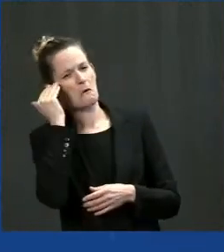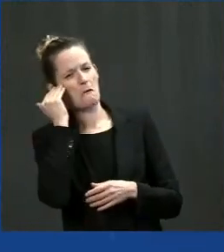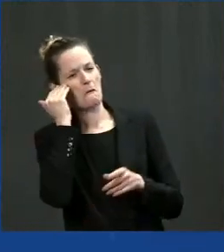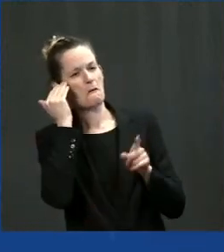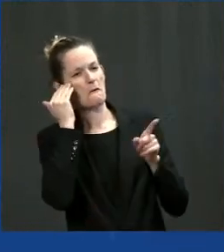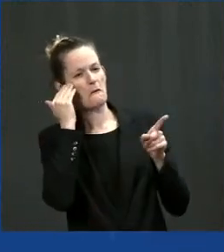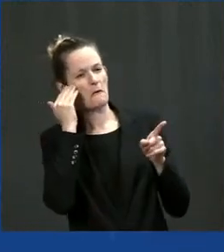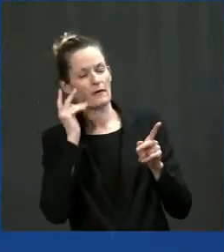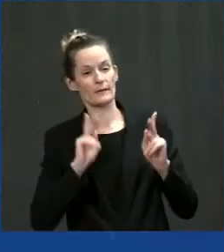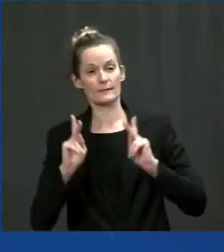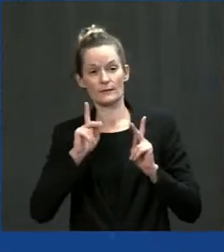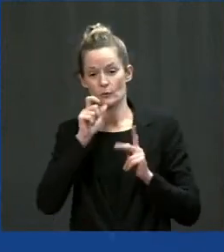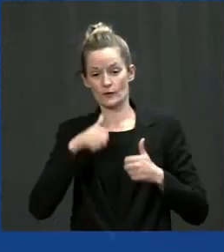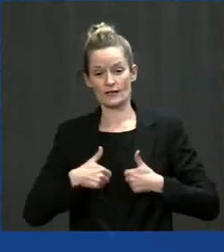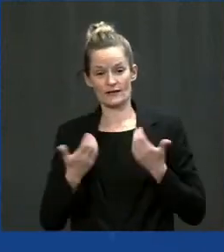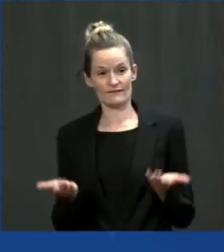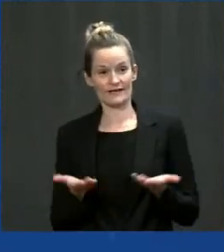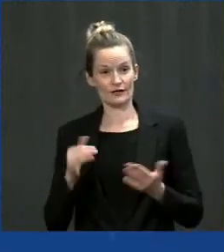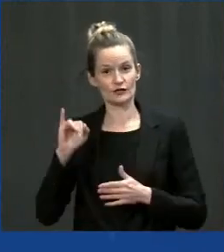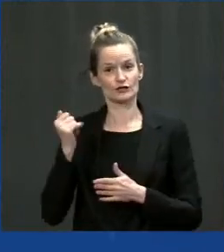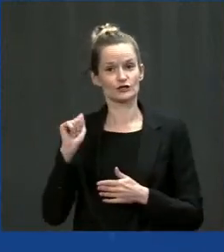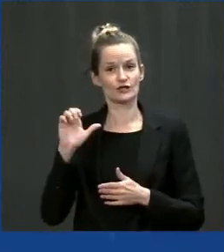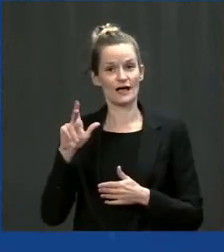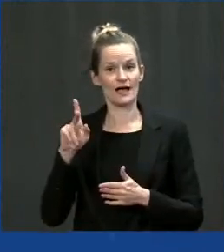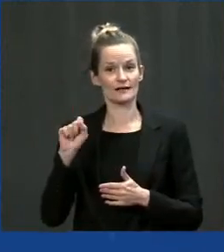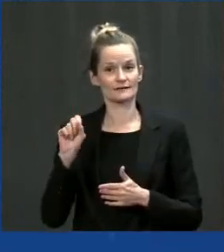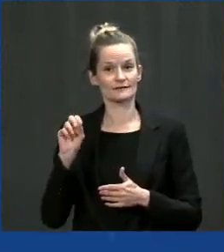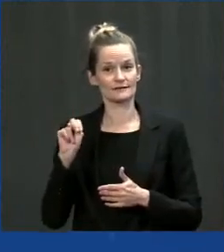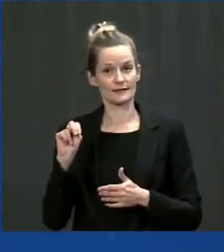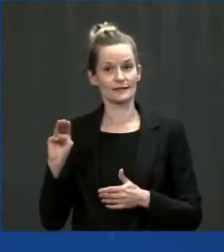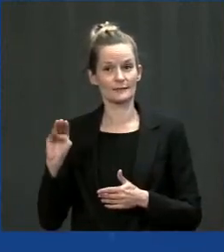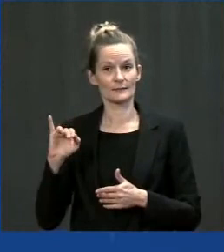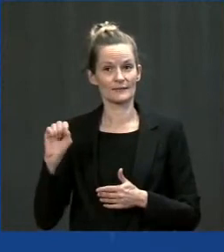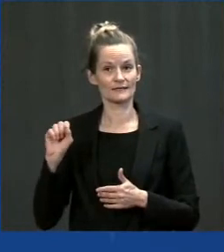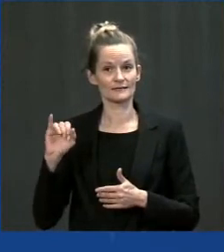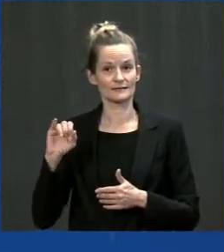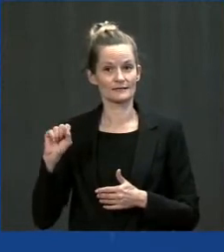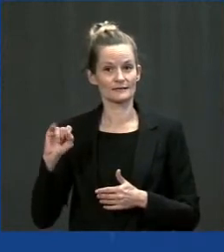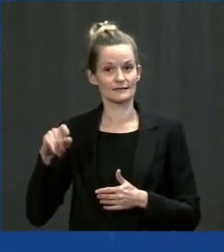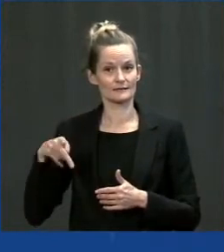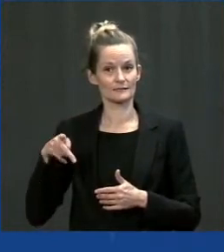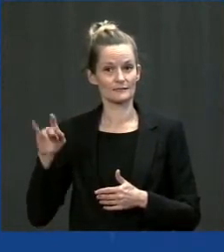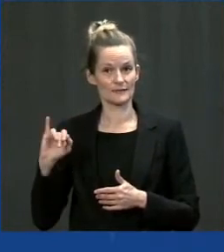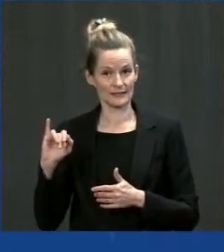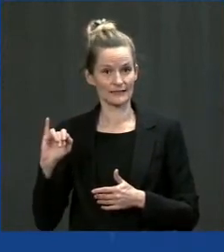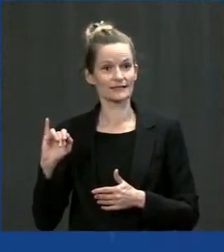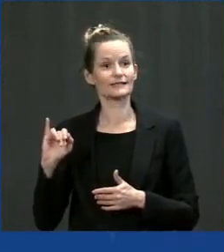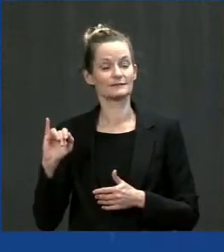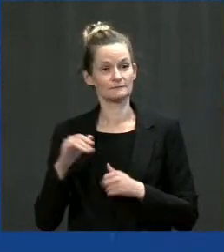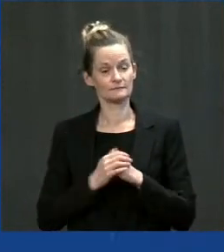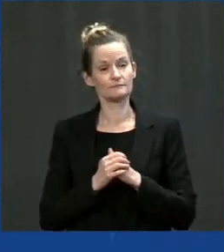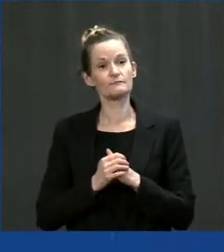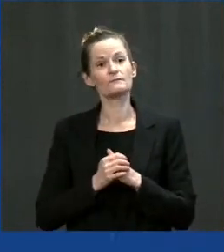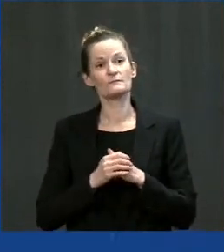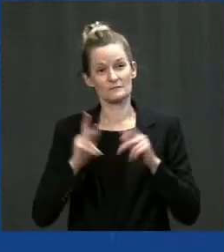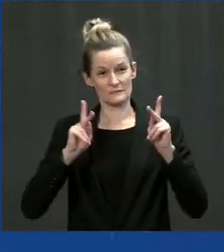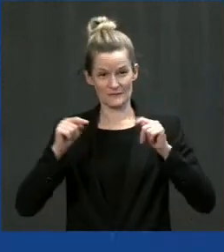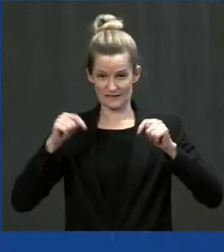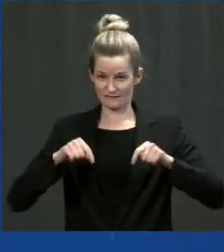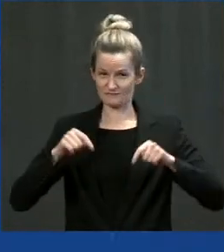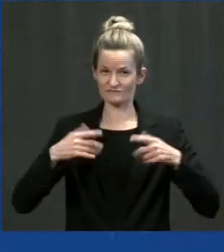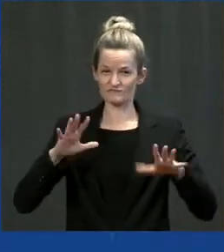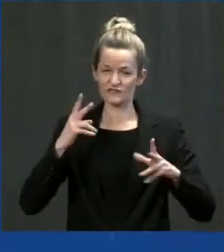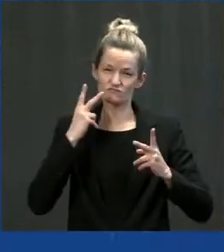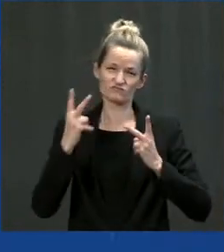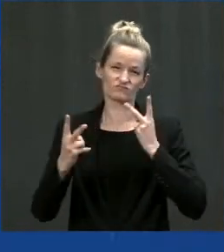who I have the honor to serve, are greater than the sum of their challenges. And the city of Jackson is greater than the sum of its challenges with amazing people